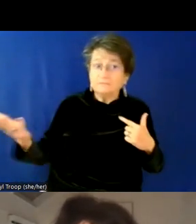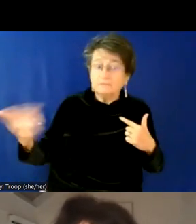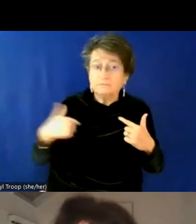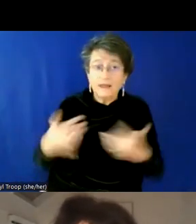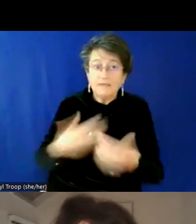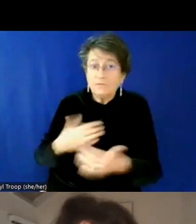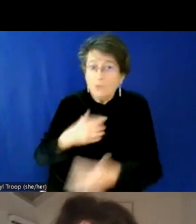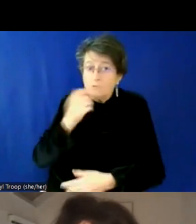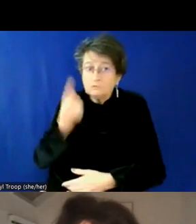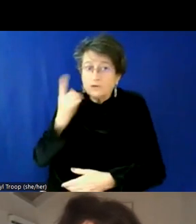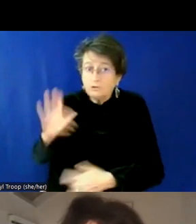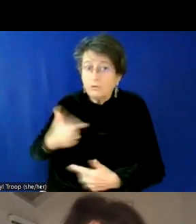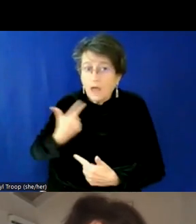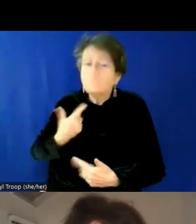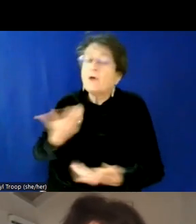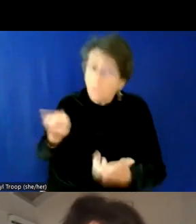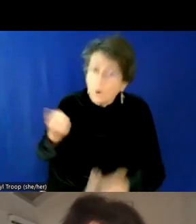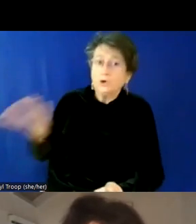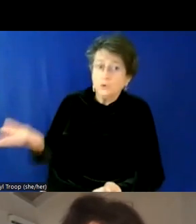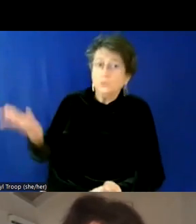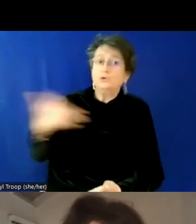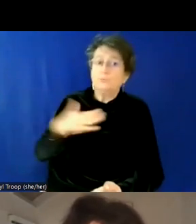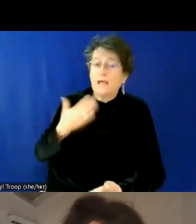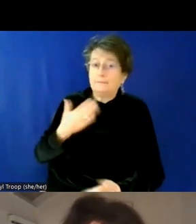you know, I think our country is having